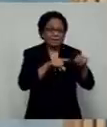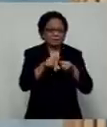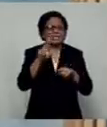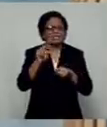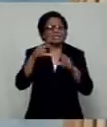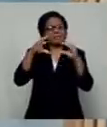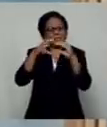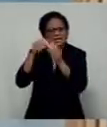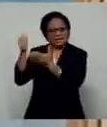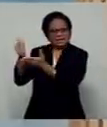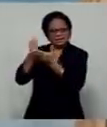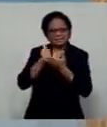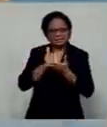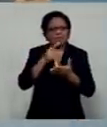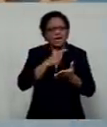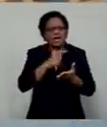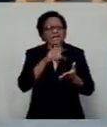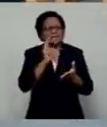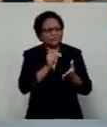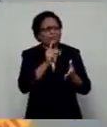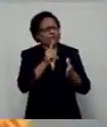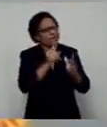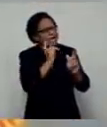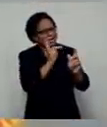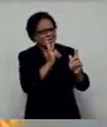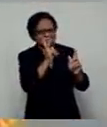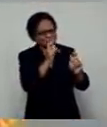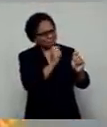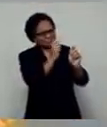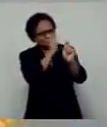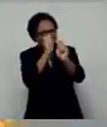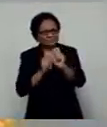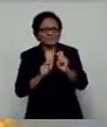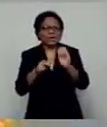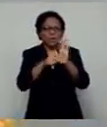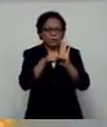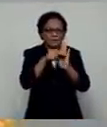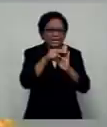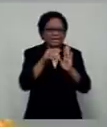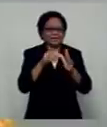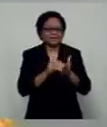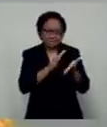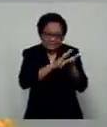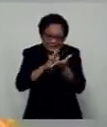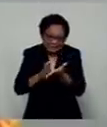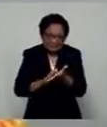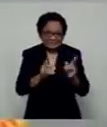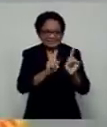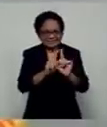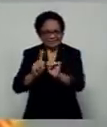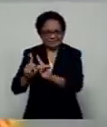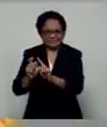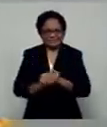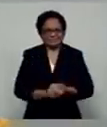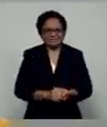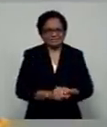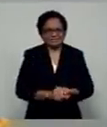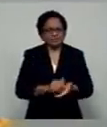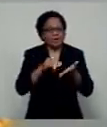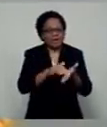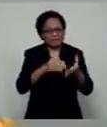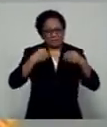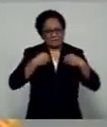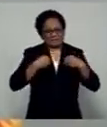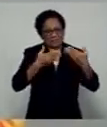refurbish after an extended period of closures. These are the sort of businesses that will need the support to get back up again.